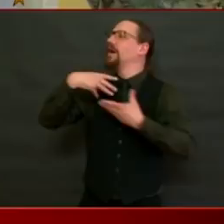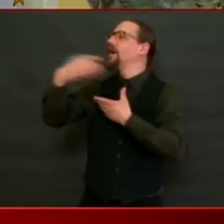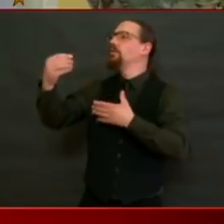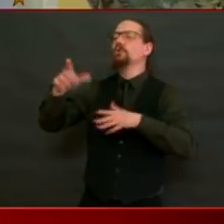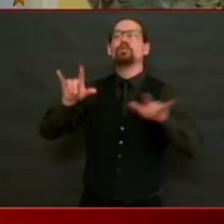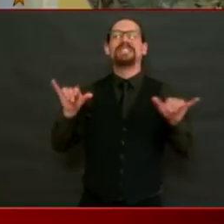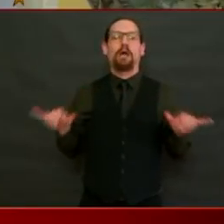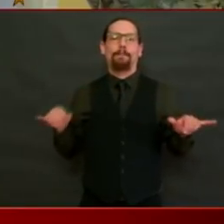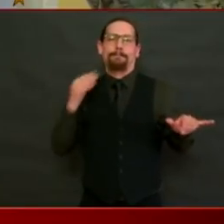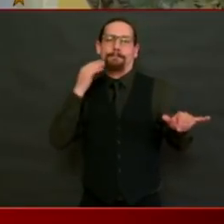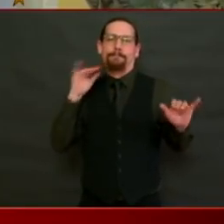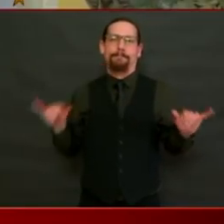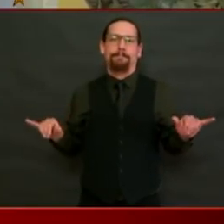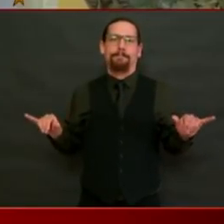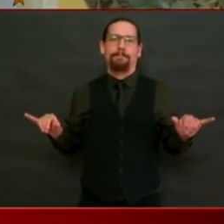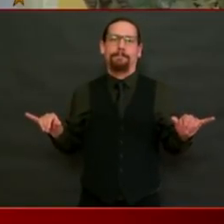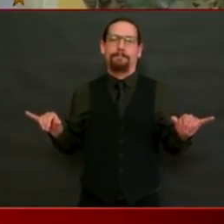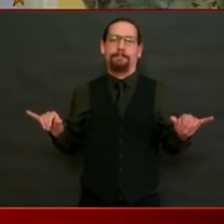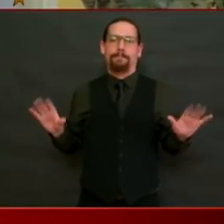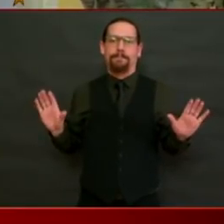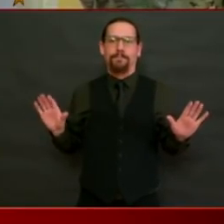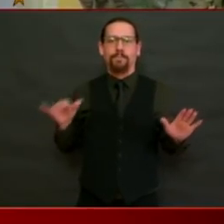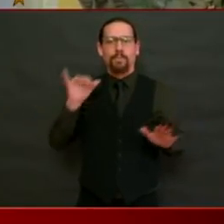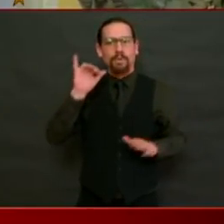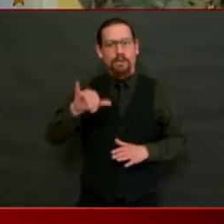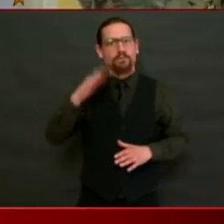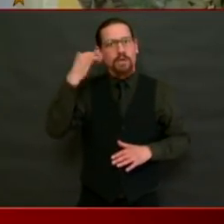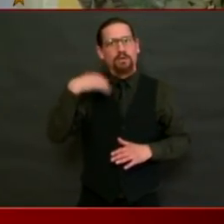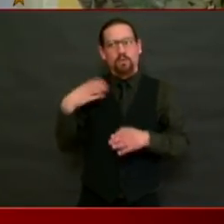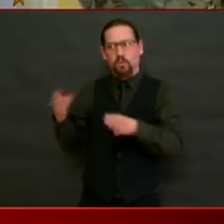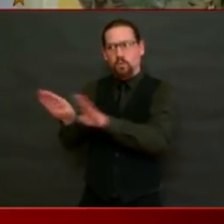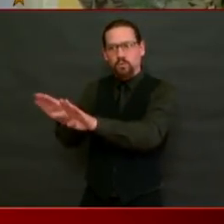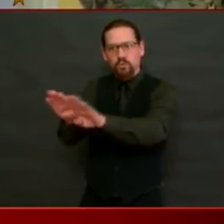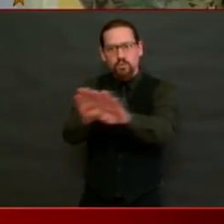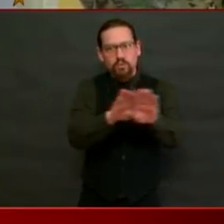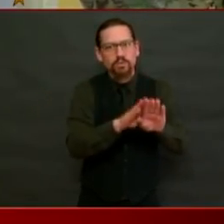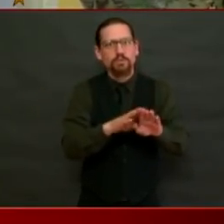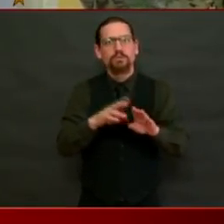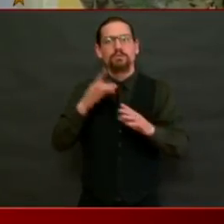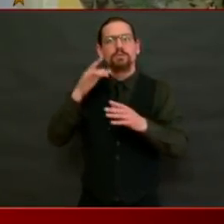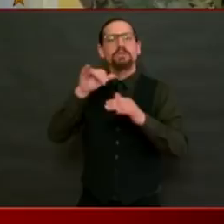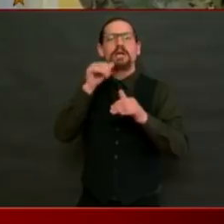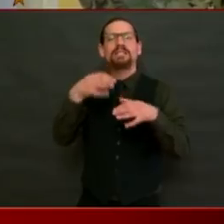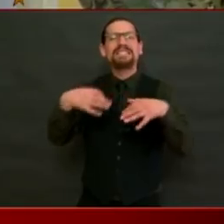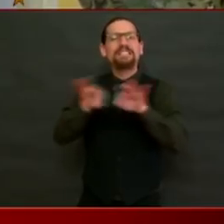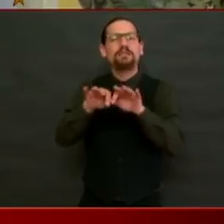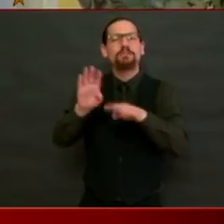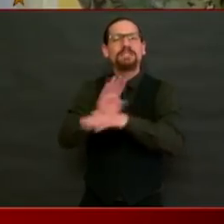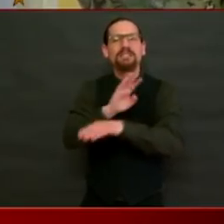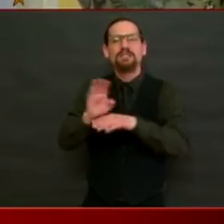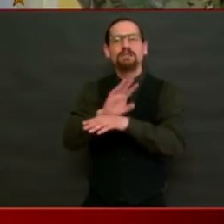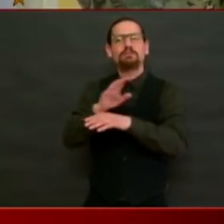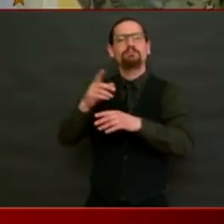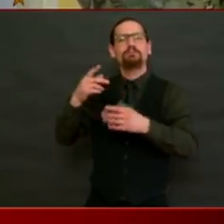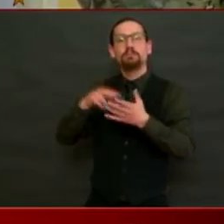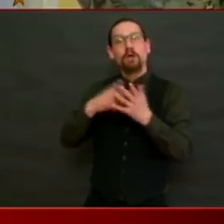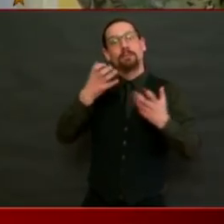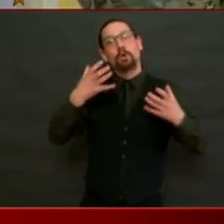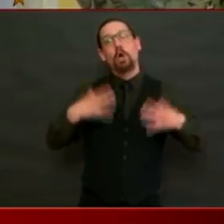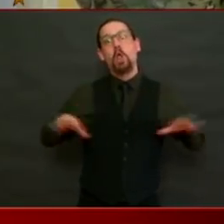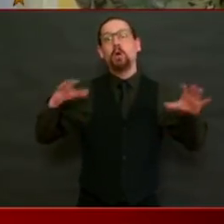decided to close all non-essential retail. This isn't a time to go shopping for clothes and books,